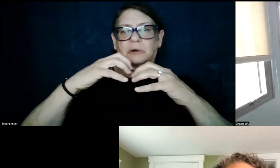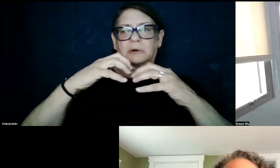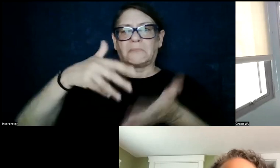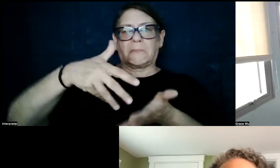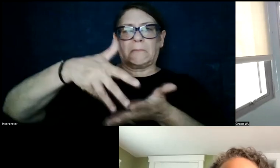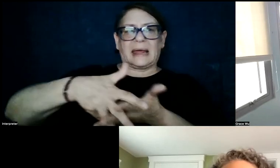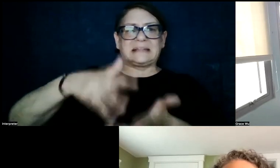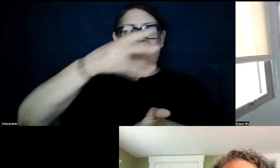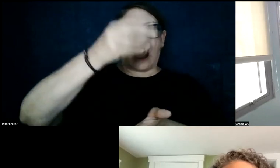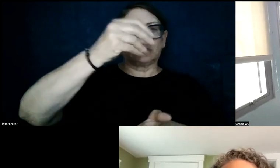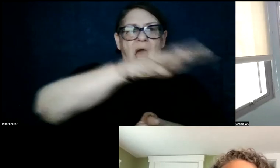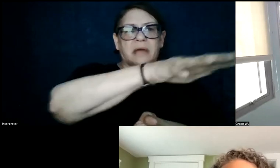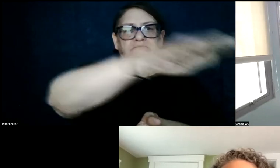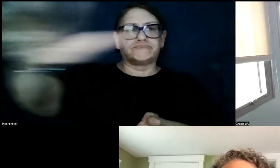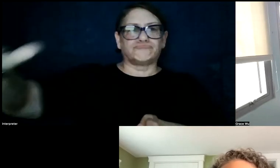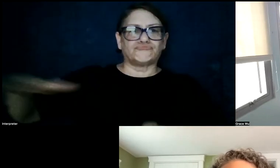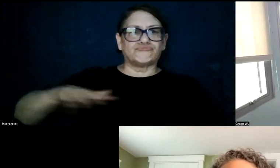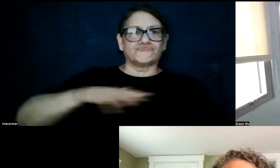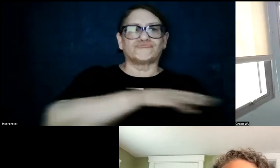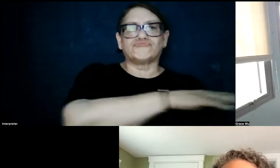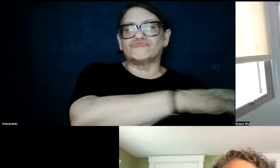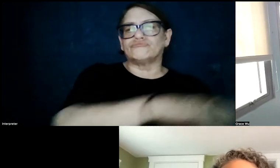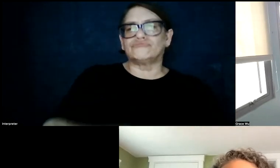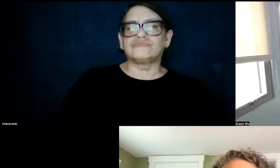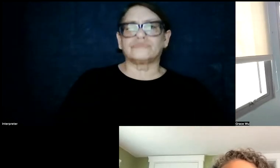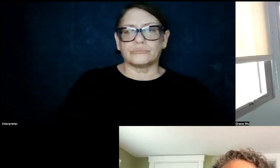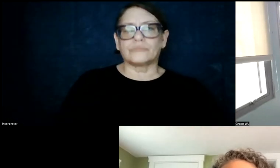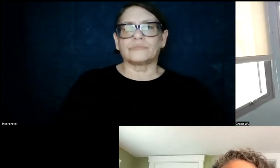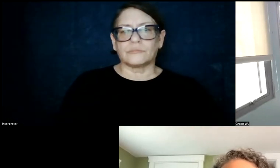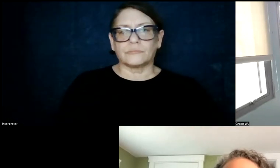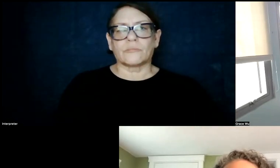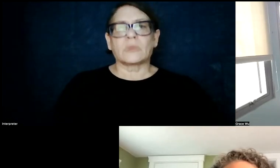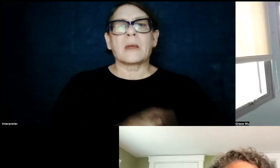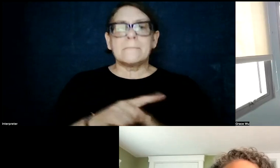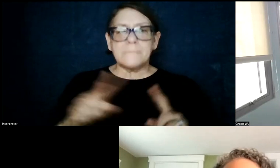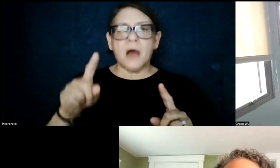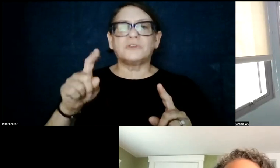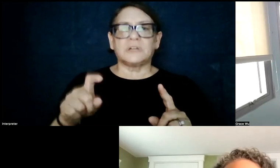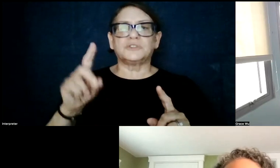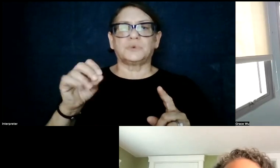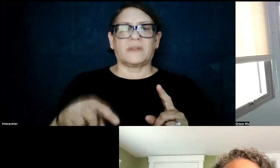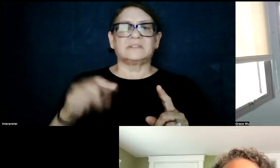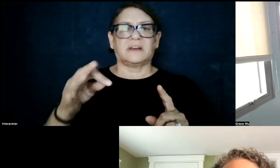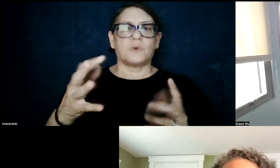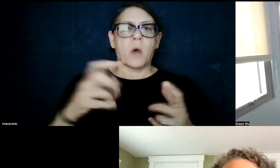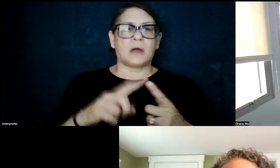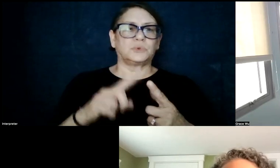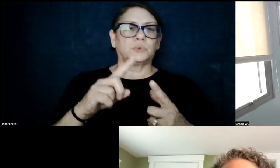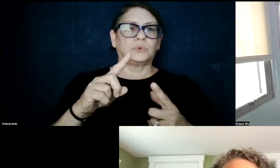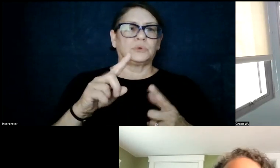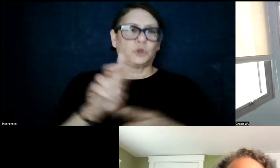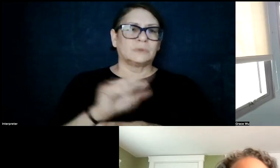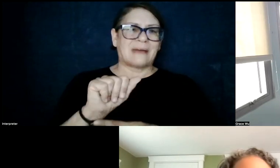the existing, if you're going to like keep pollinator habitat. But you do need to do this if you're going to pursue agrovoltaics.